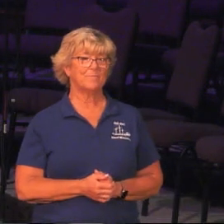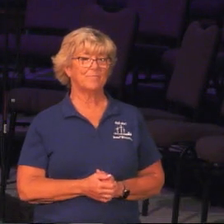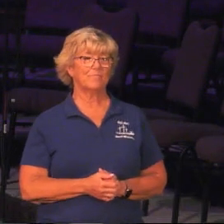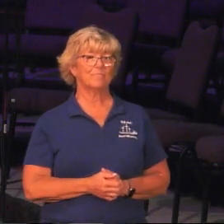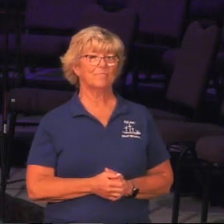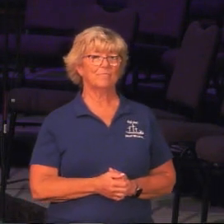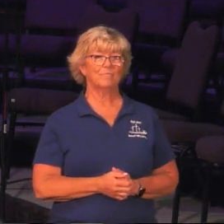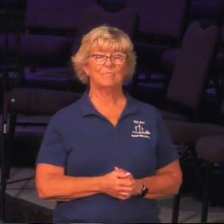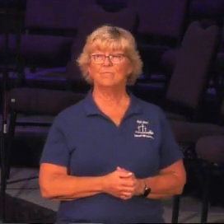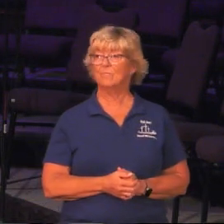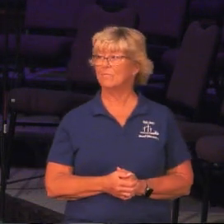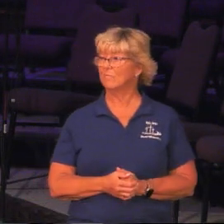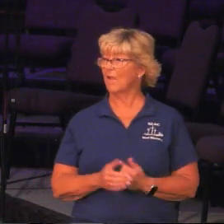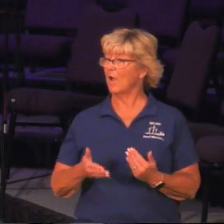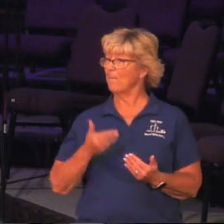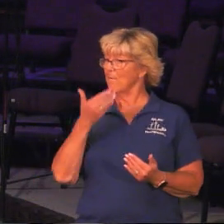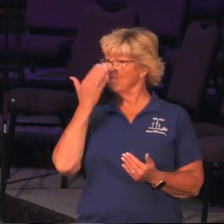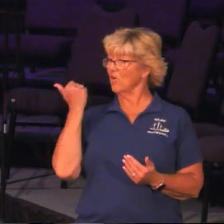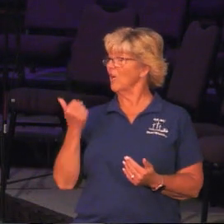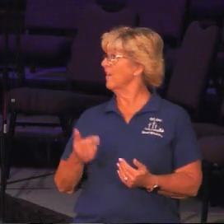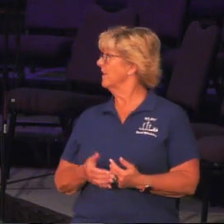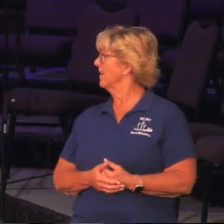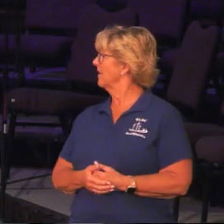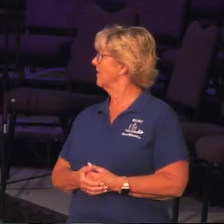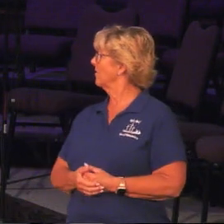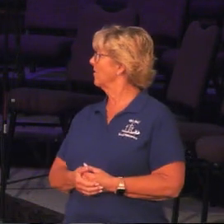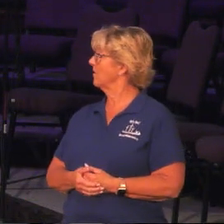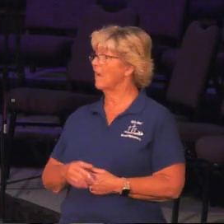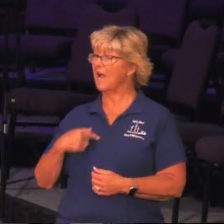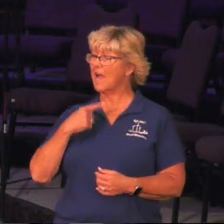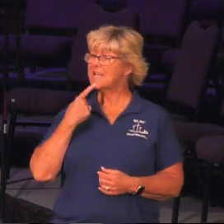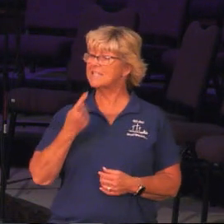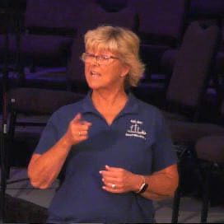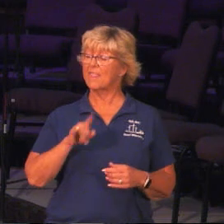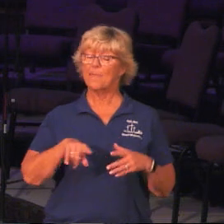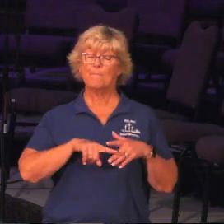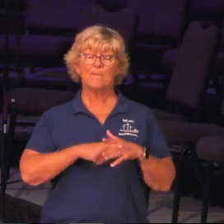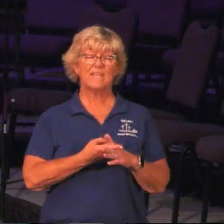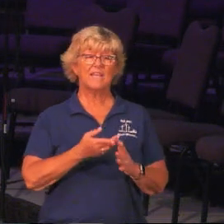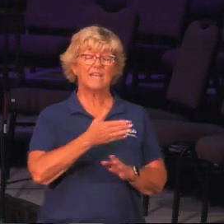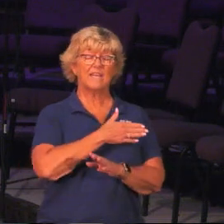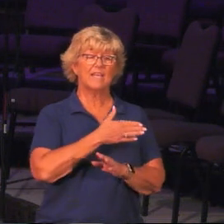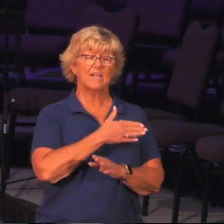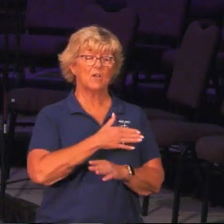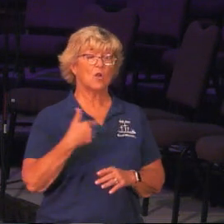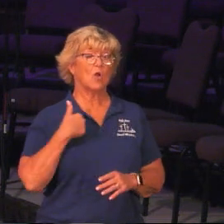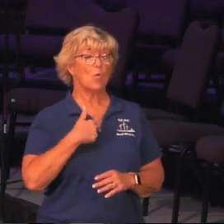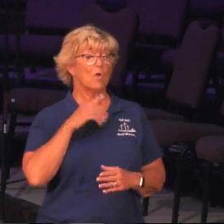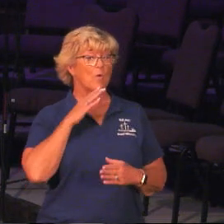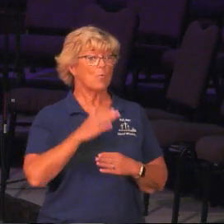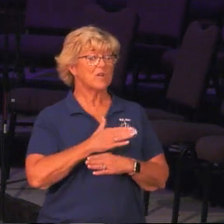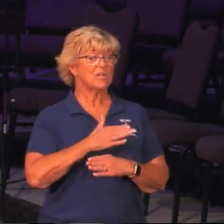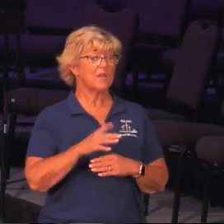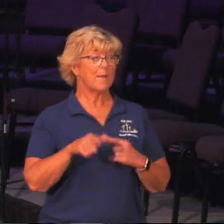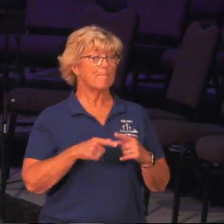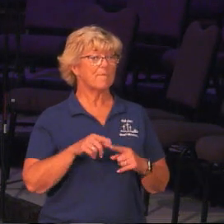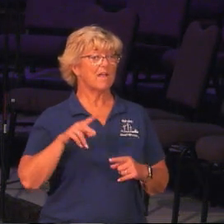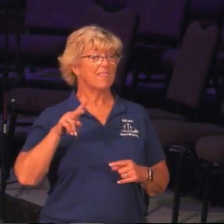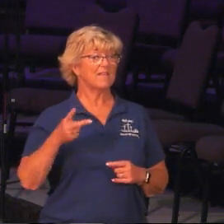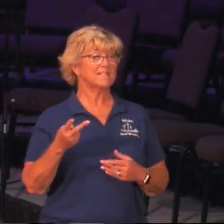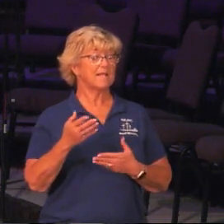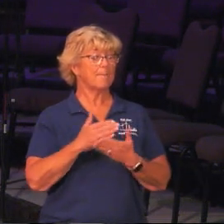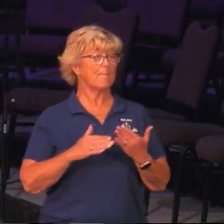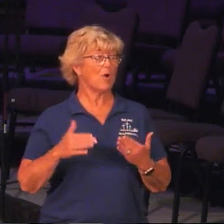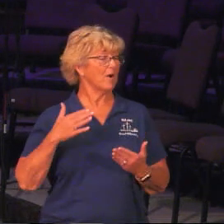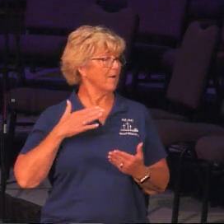Oh, I almost forgot. I said at the very beginning of the message that we were going to share about the second half of my trip